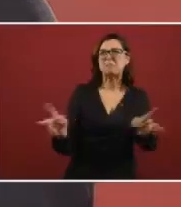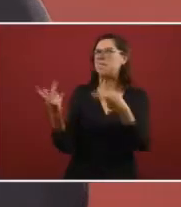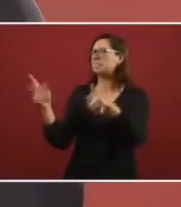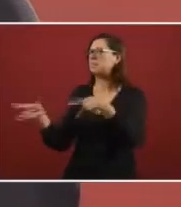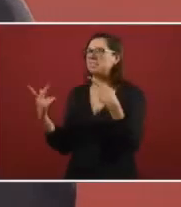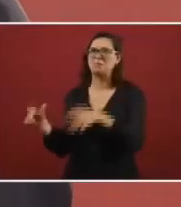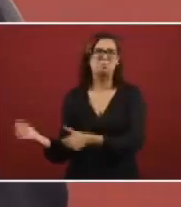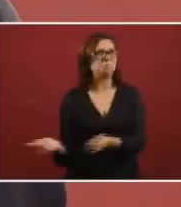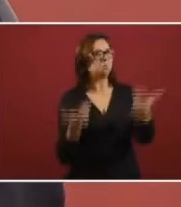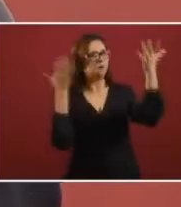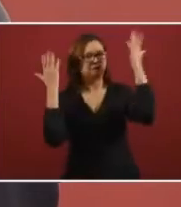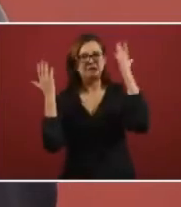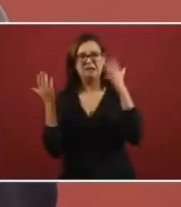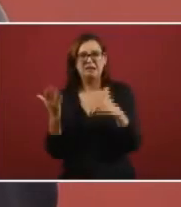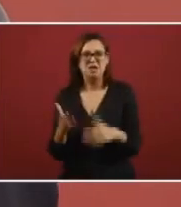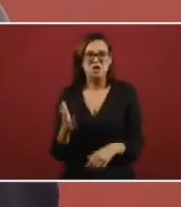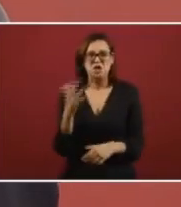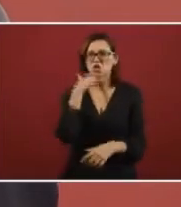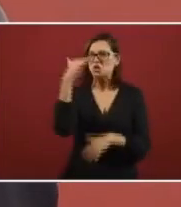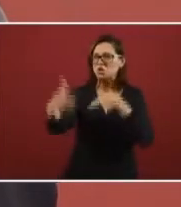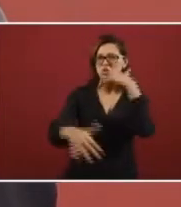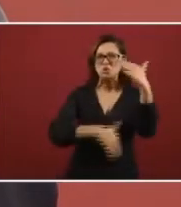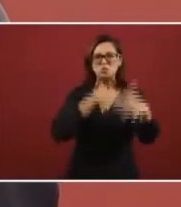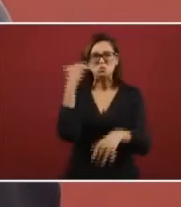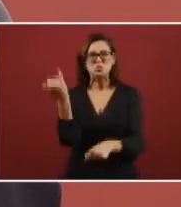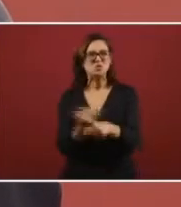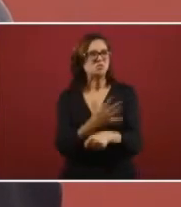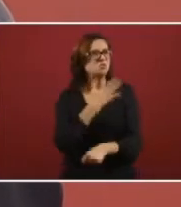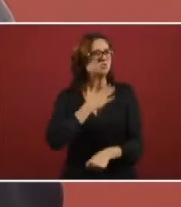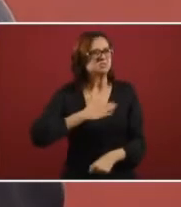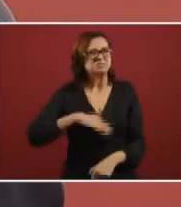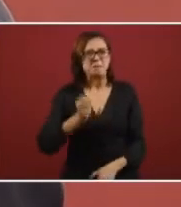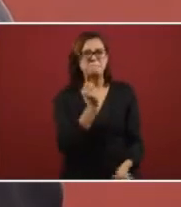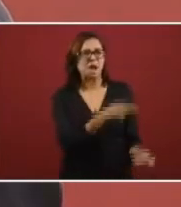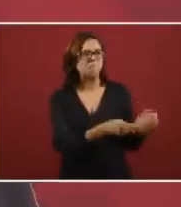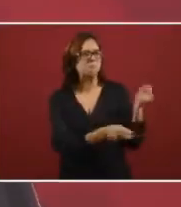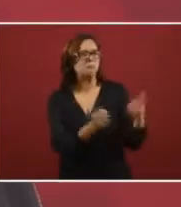of corruption, injustices, and privileges.